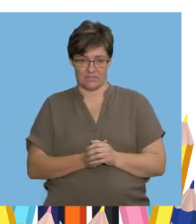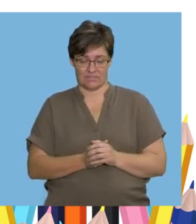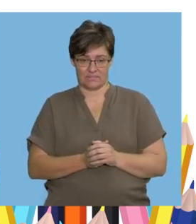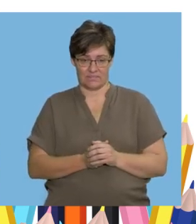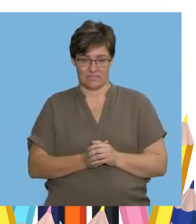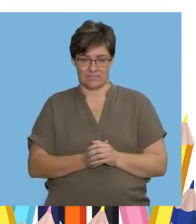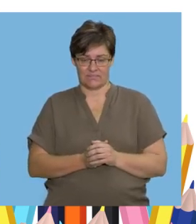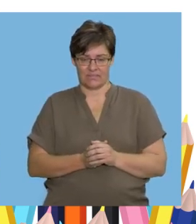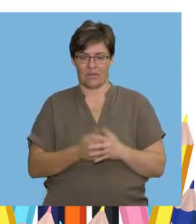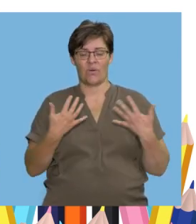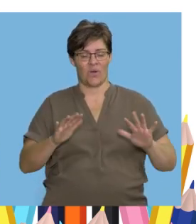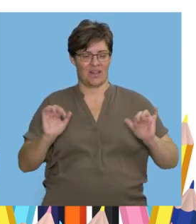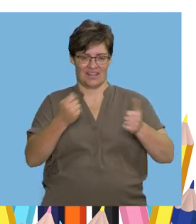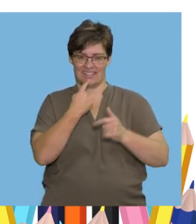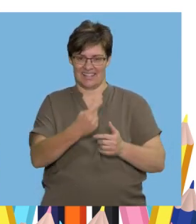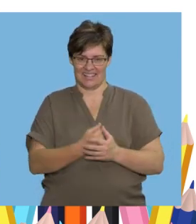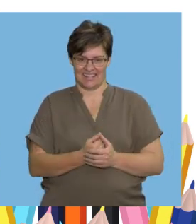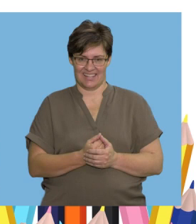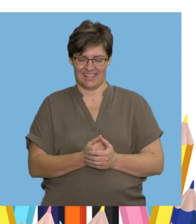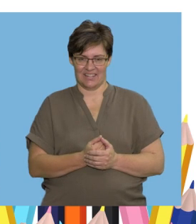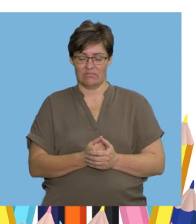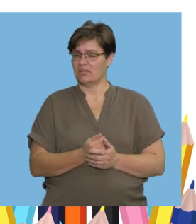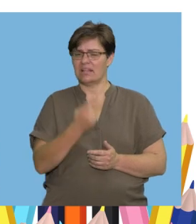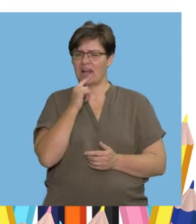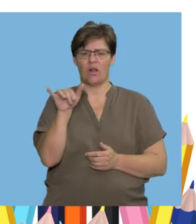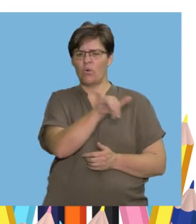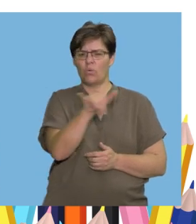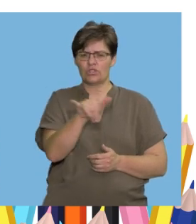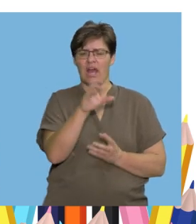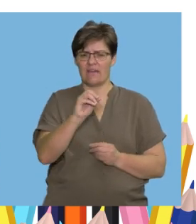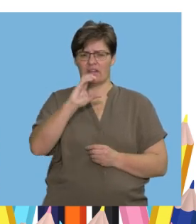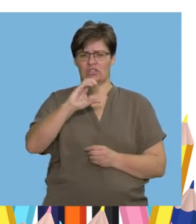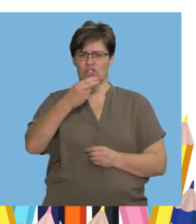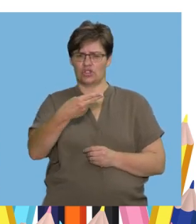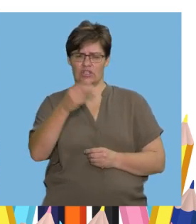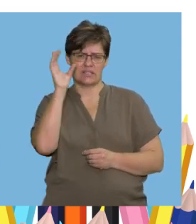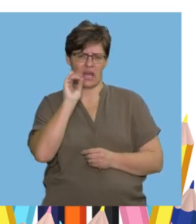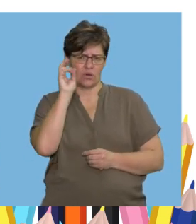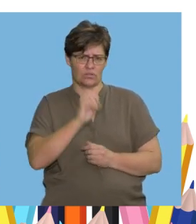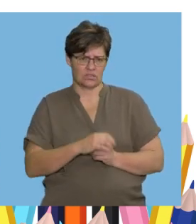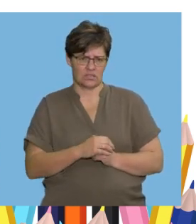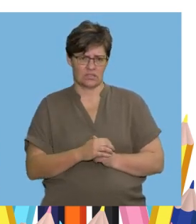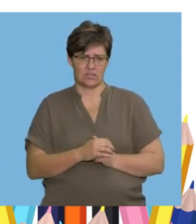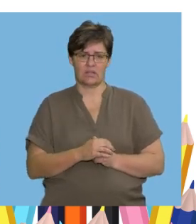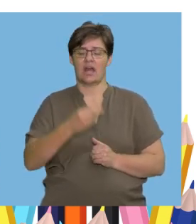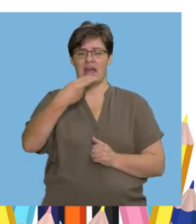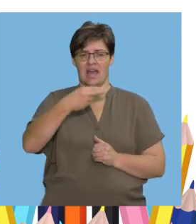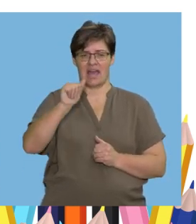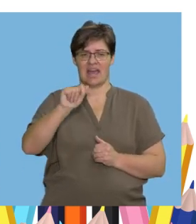hatched an egg Well said Now tell me which word has the ch sound